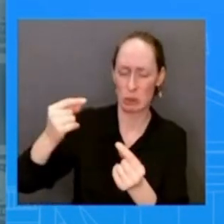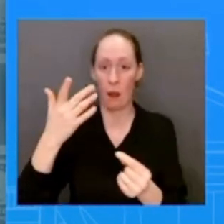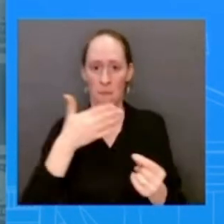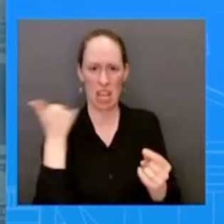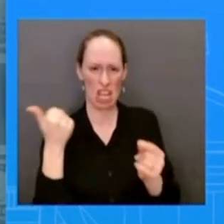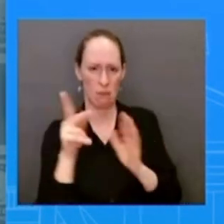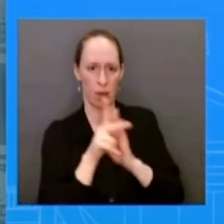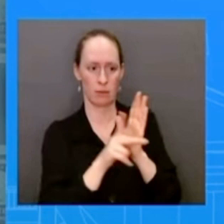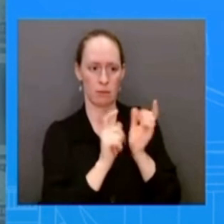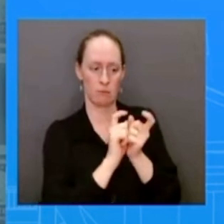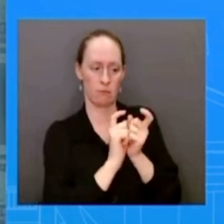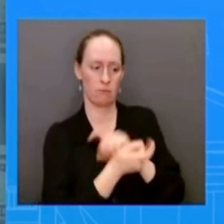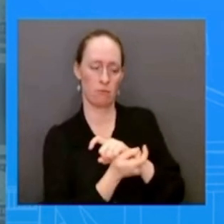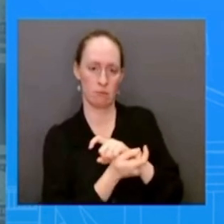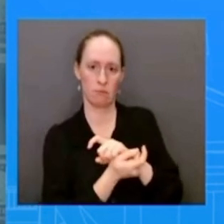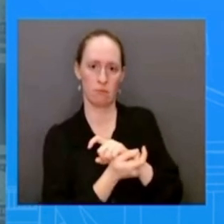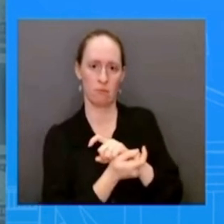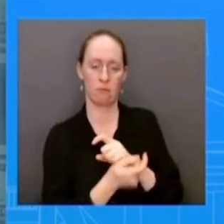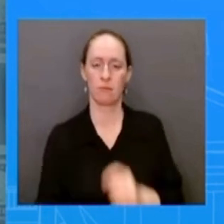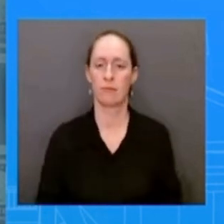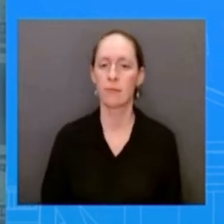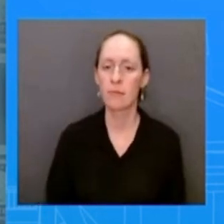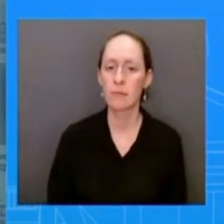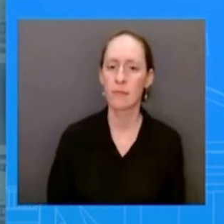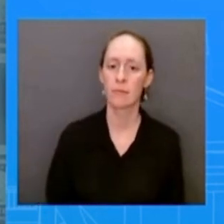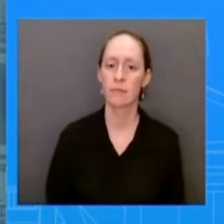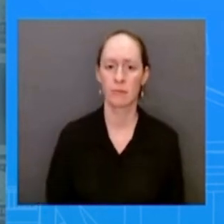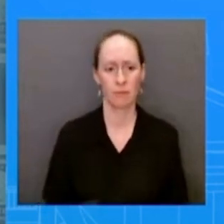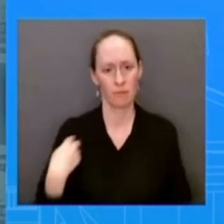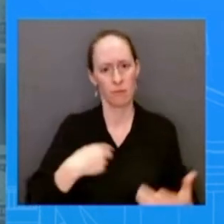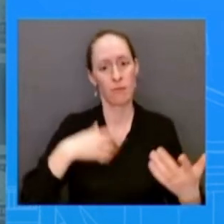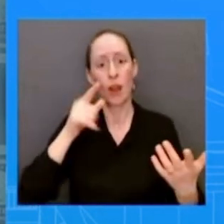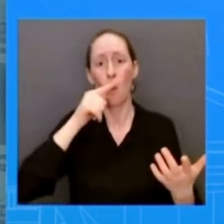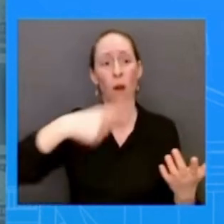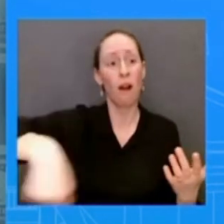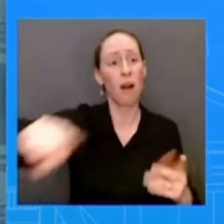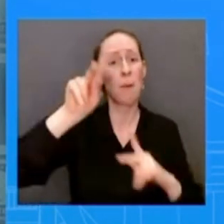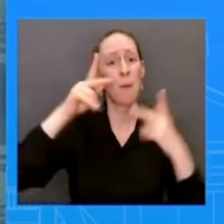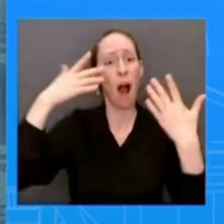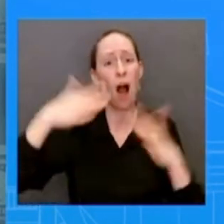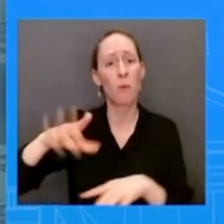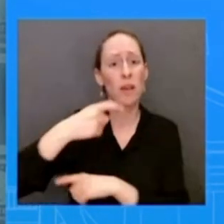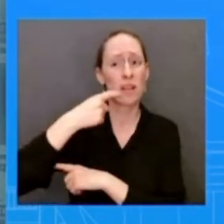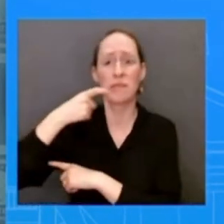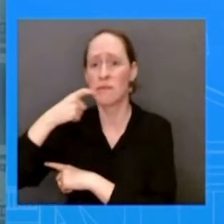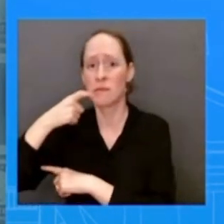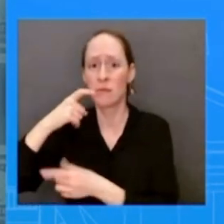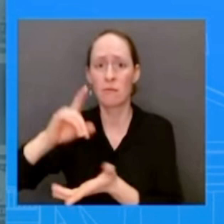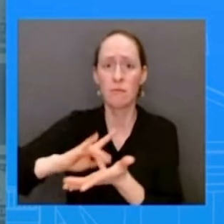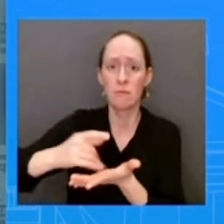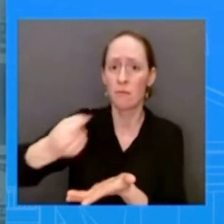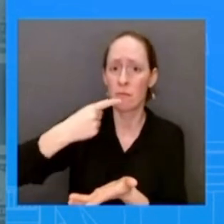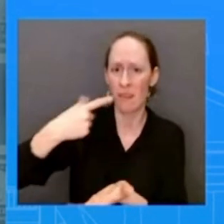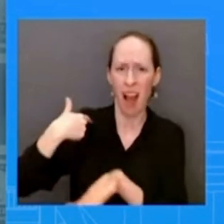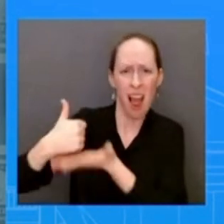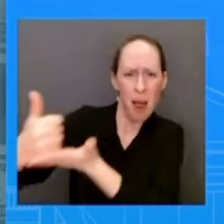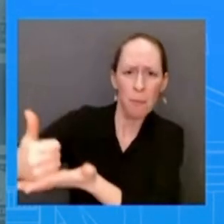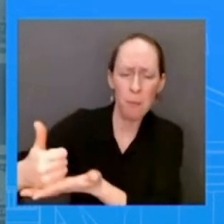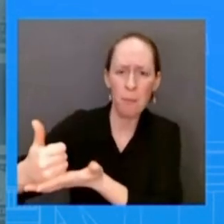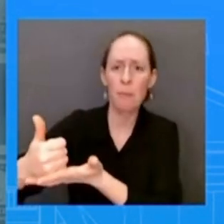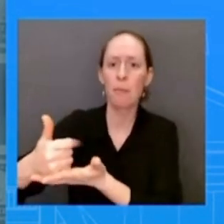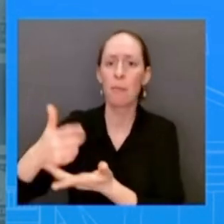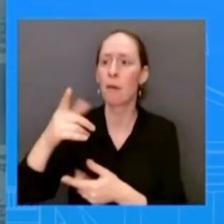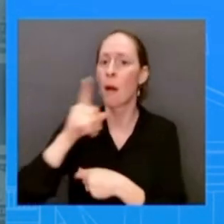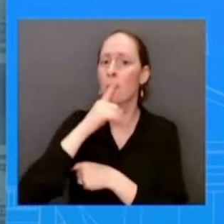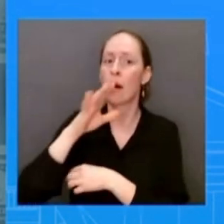and look we've also coordinated uh made sure that we're coordinated our our um uh our relationship with mexico with